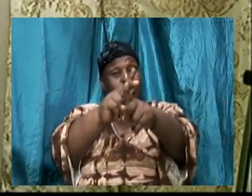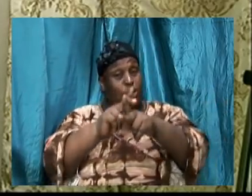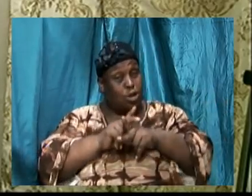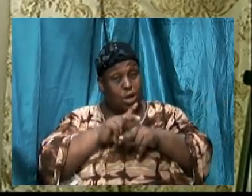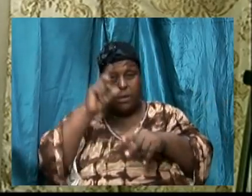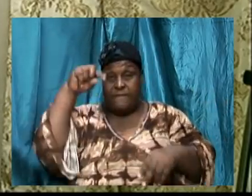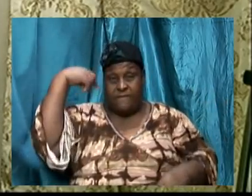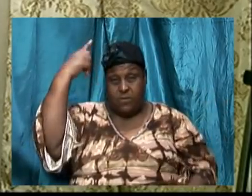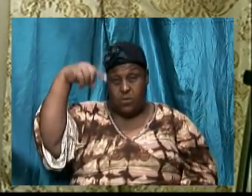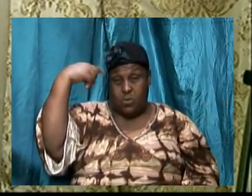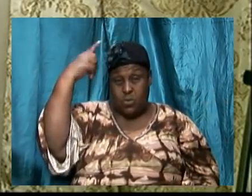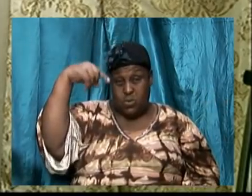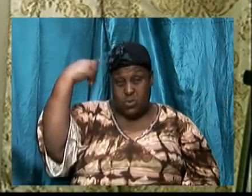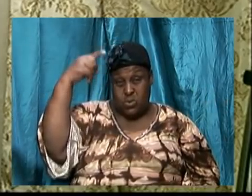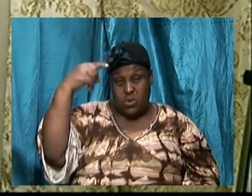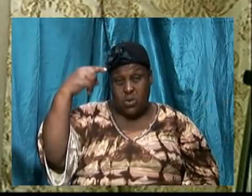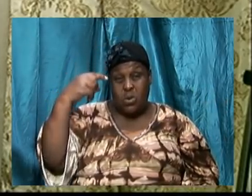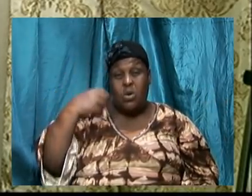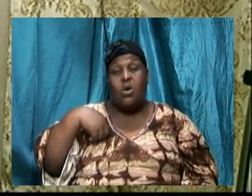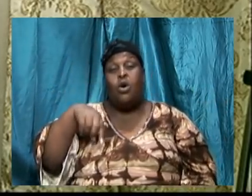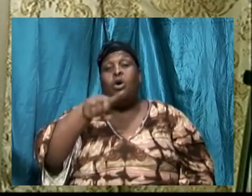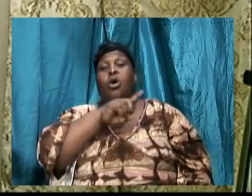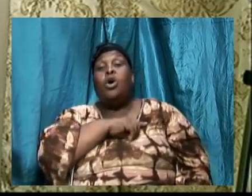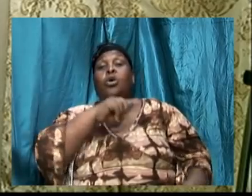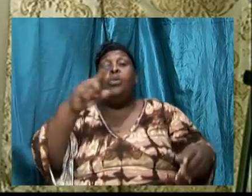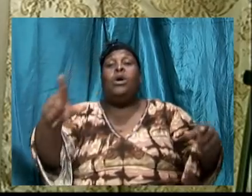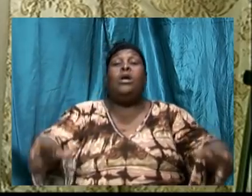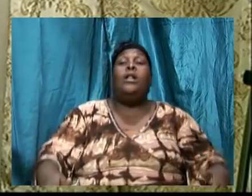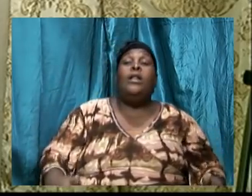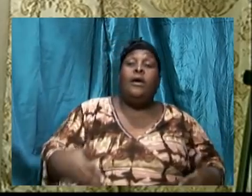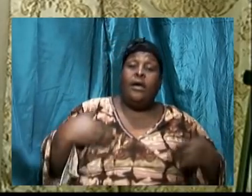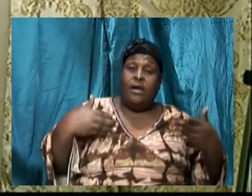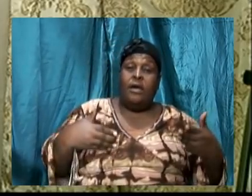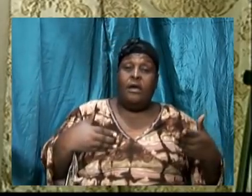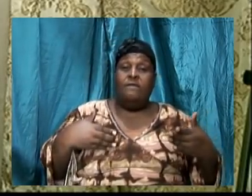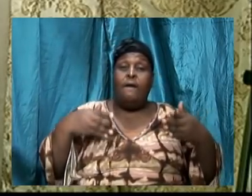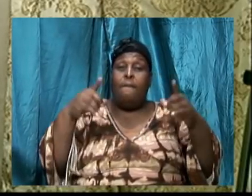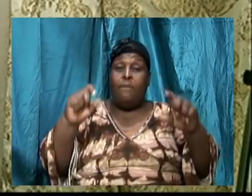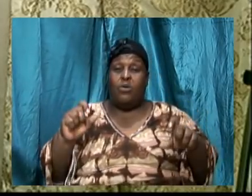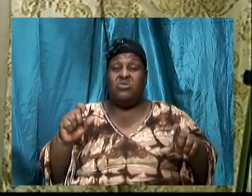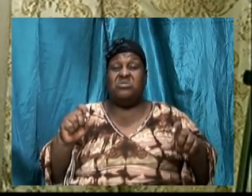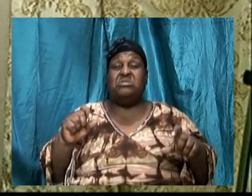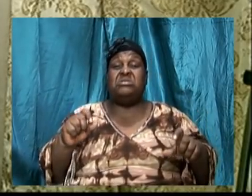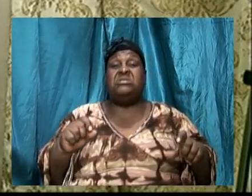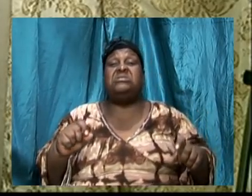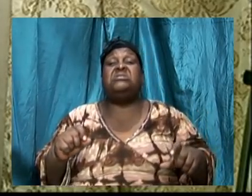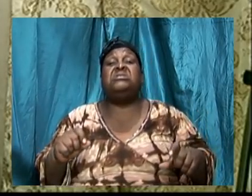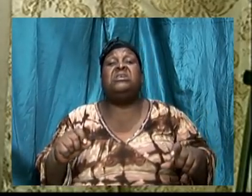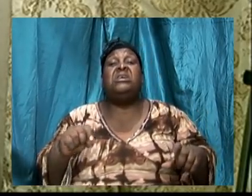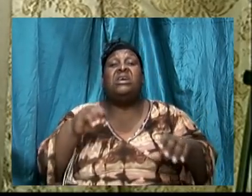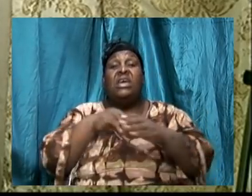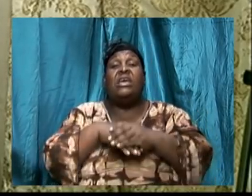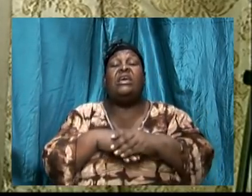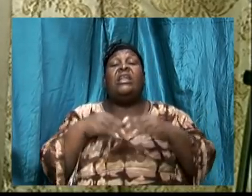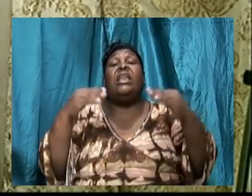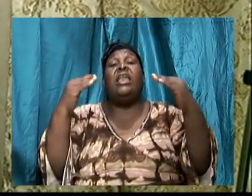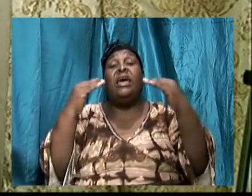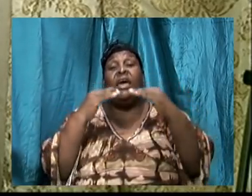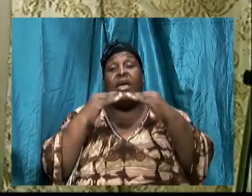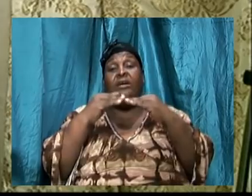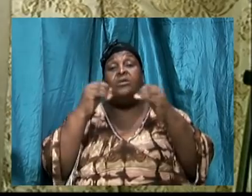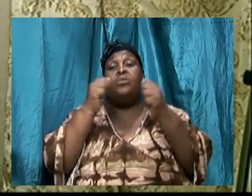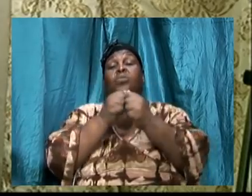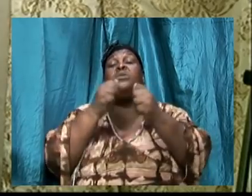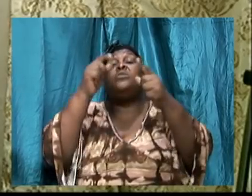and living the words of Almighty God. That's right. And without that knowledge, God